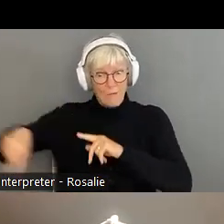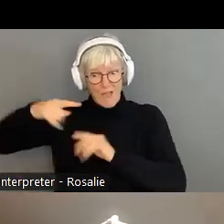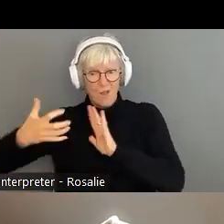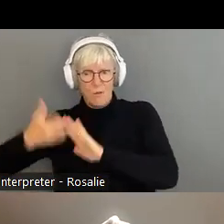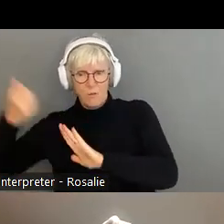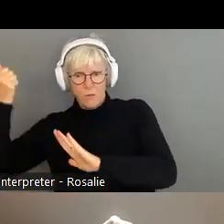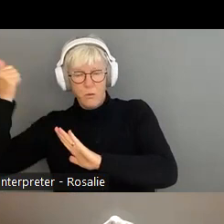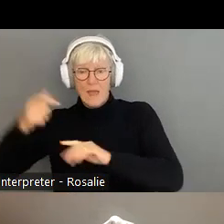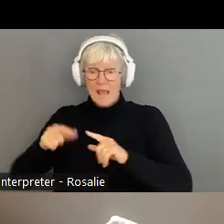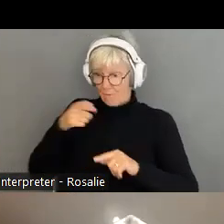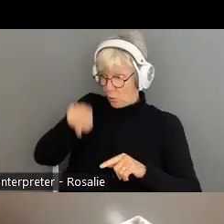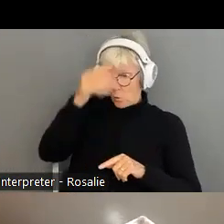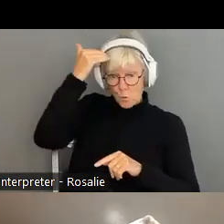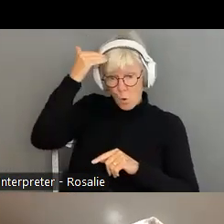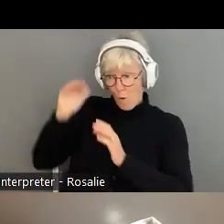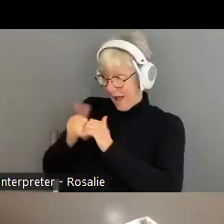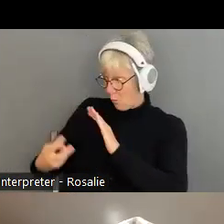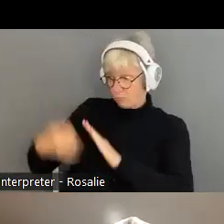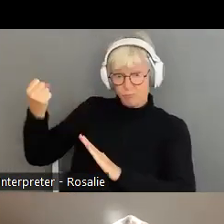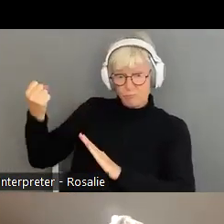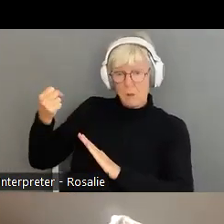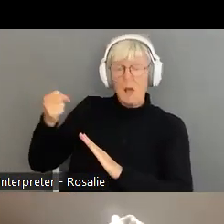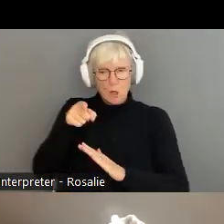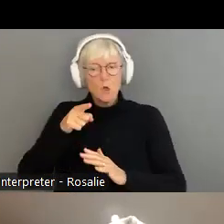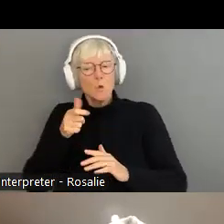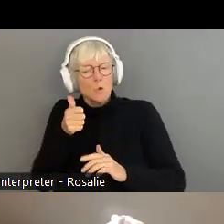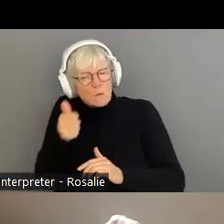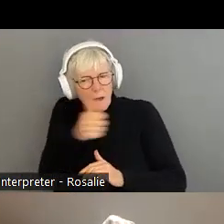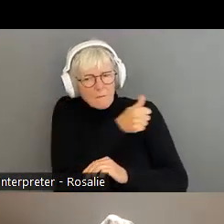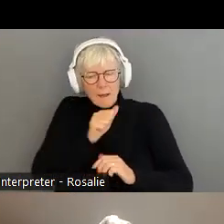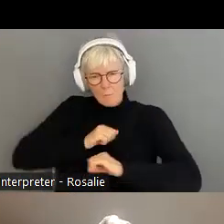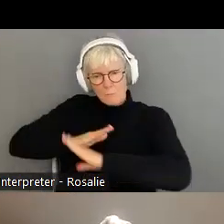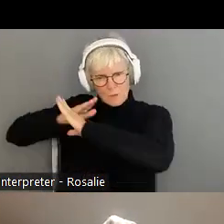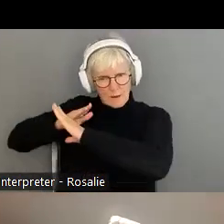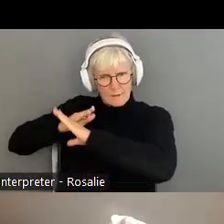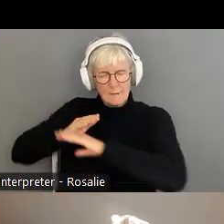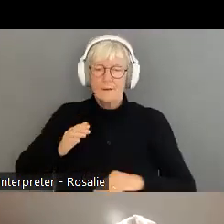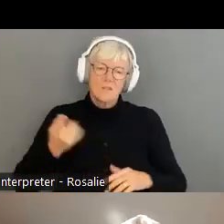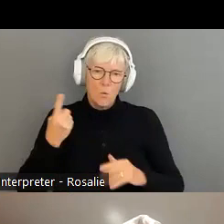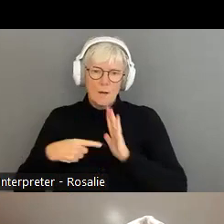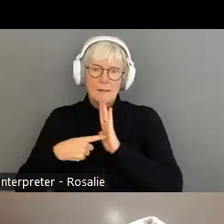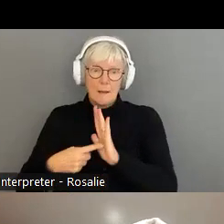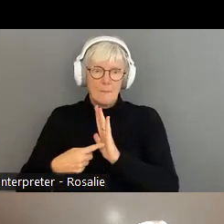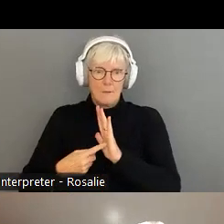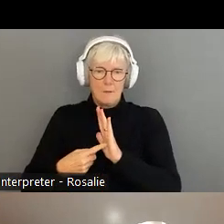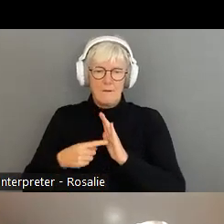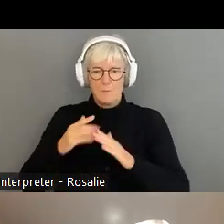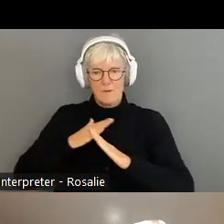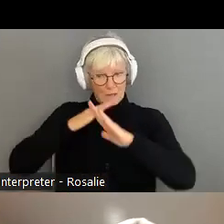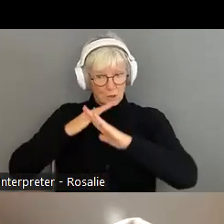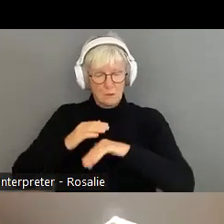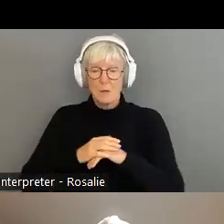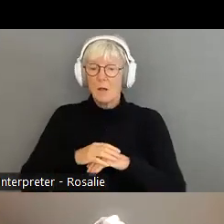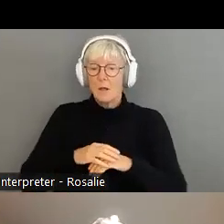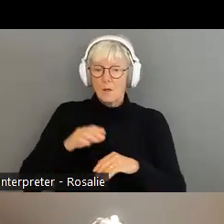the fraudsters are using, then it's giving you the tools to protect yourself from being a victim. that's just one example. Of course, Cyber Month was